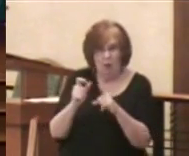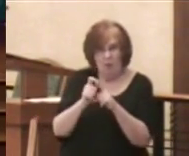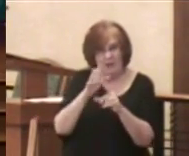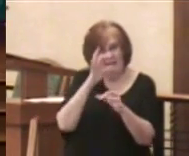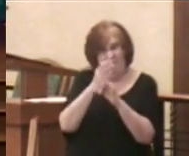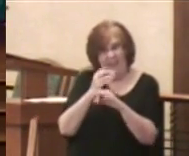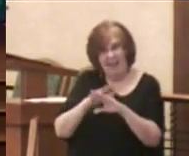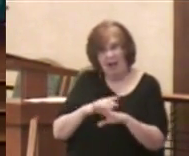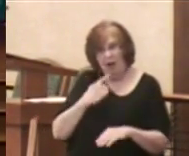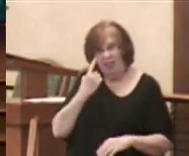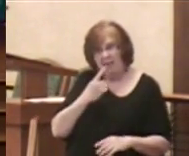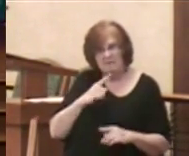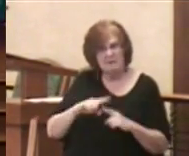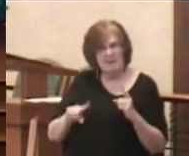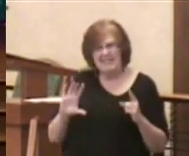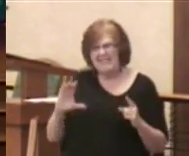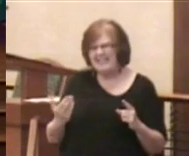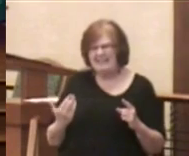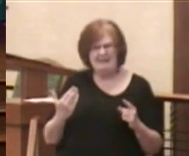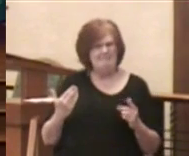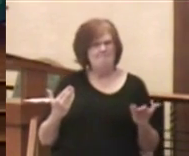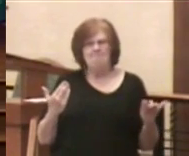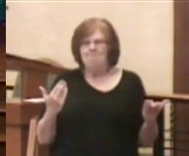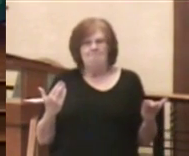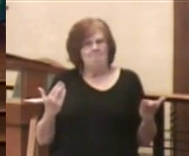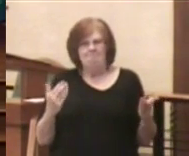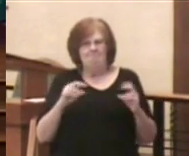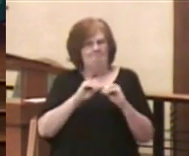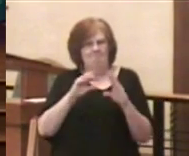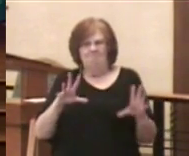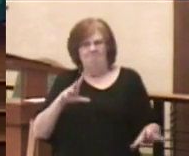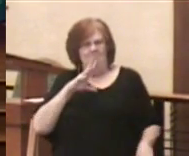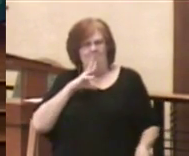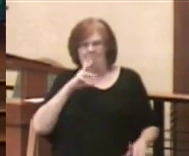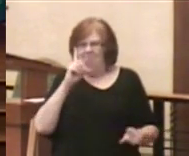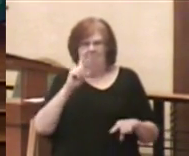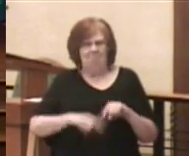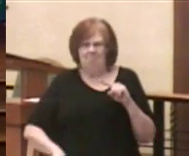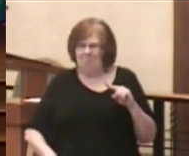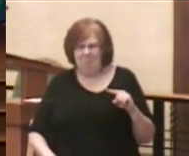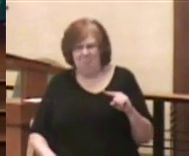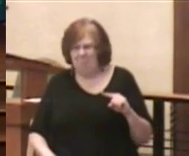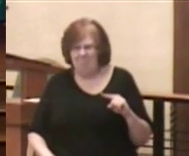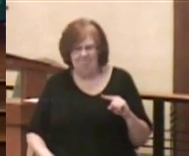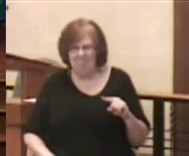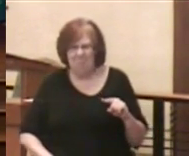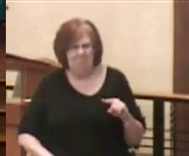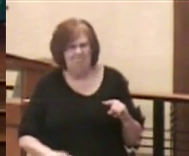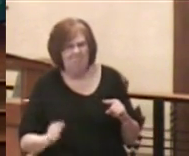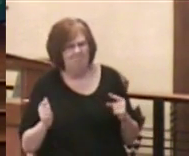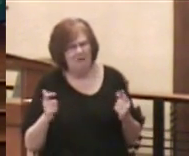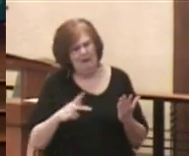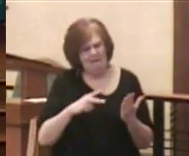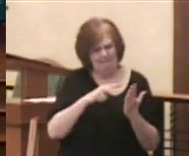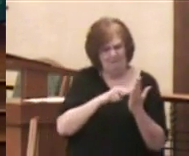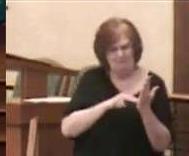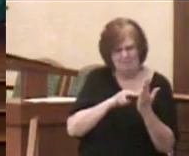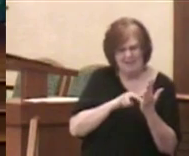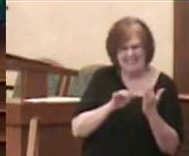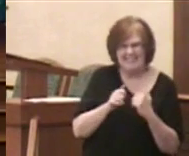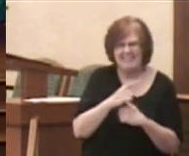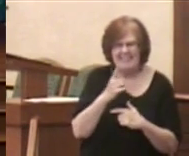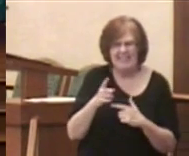lips, but we just can't seem to articulate them. Well, all of our readings today deal with matters